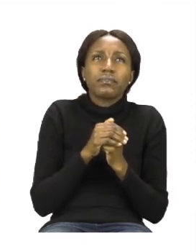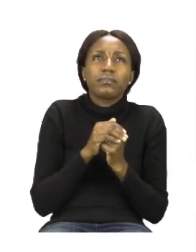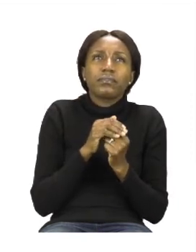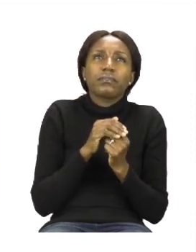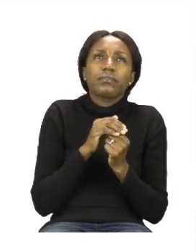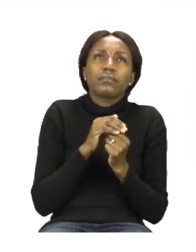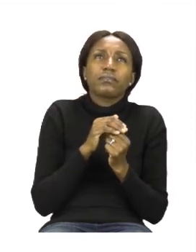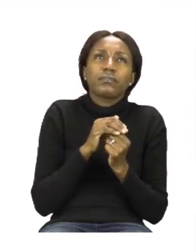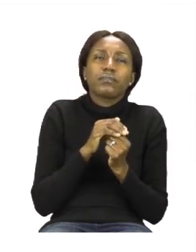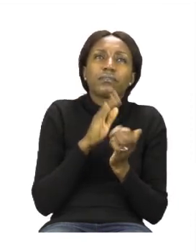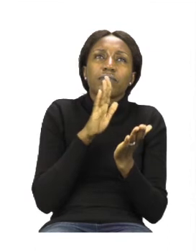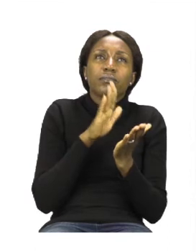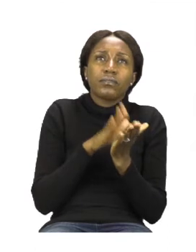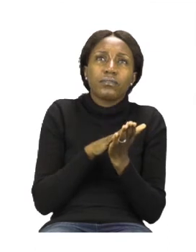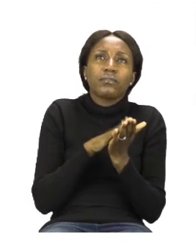Shopkeeper.